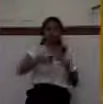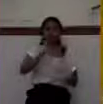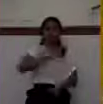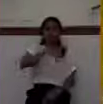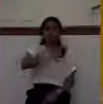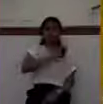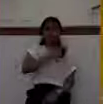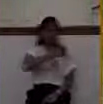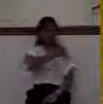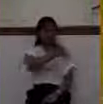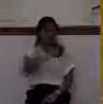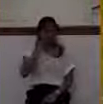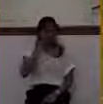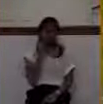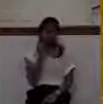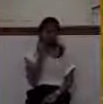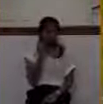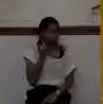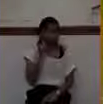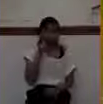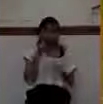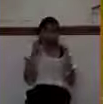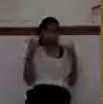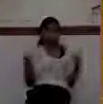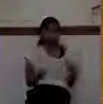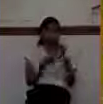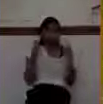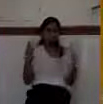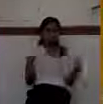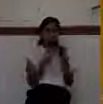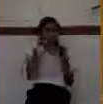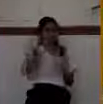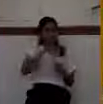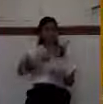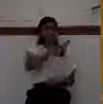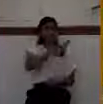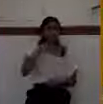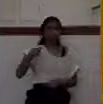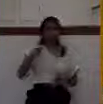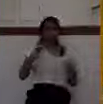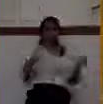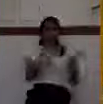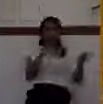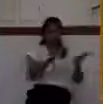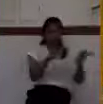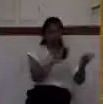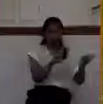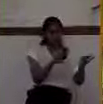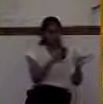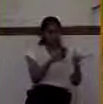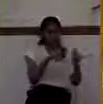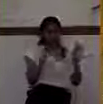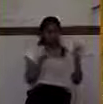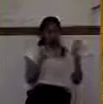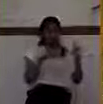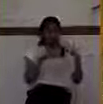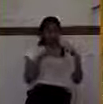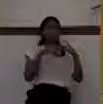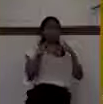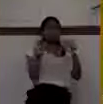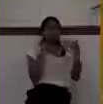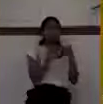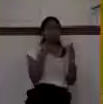terrible immorality as a religious ritual at these high places. By practicing these sins of idolatry and